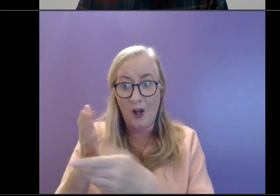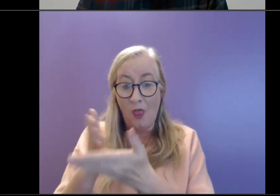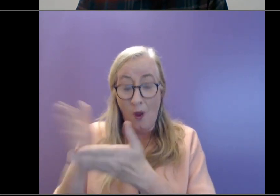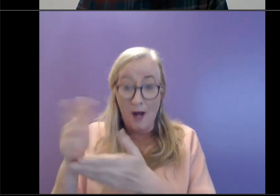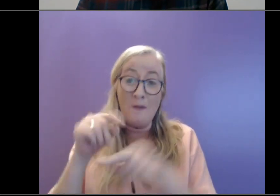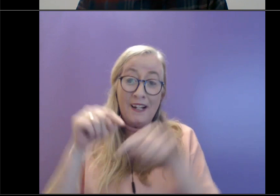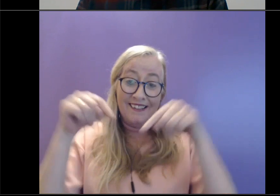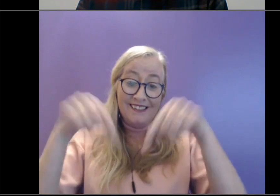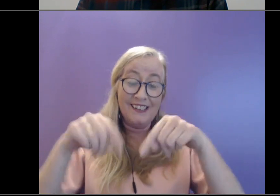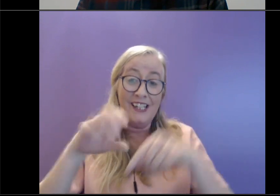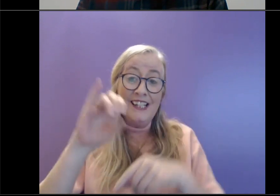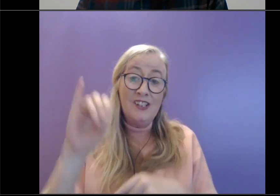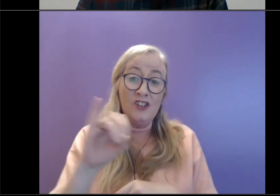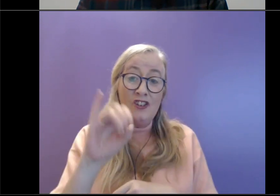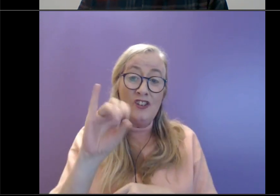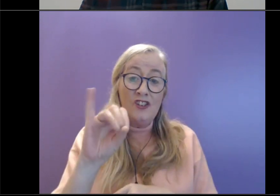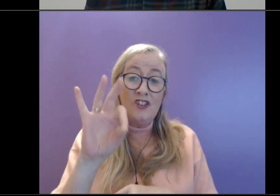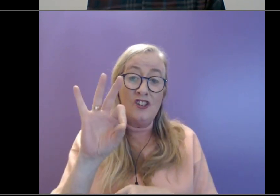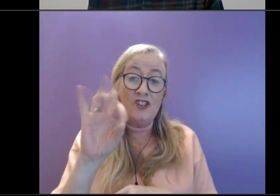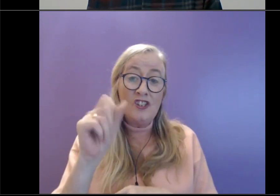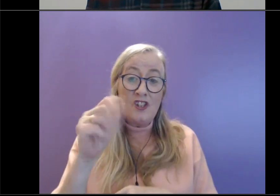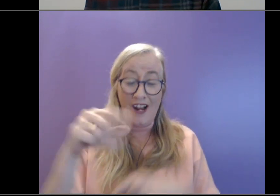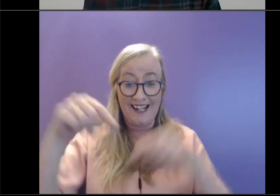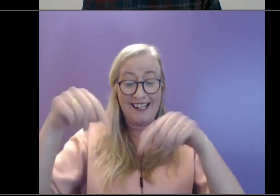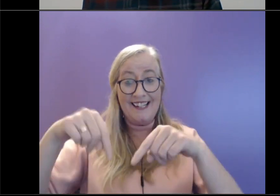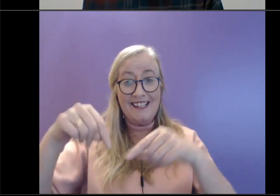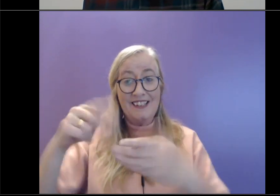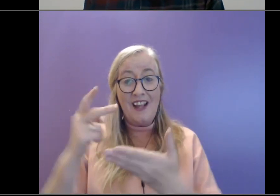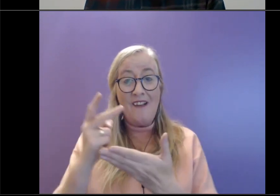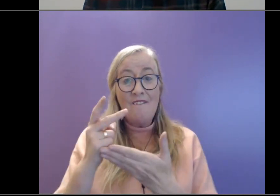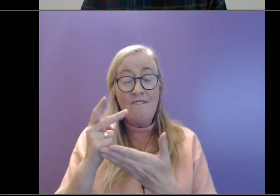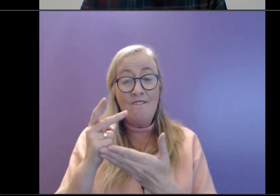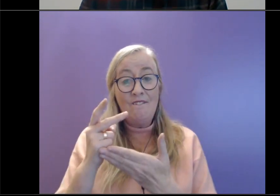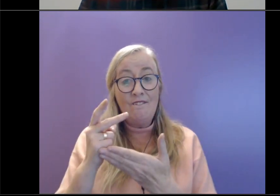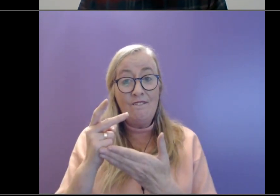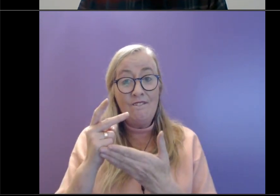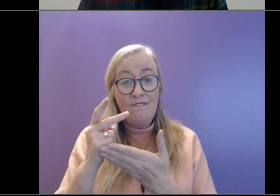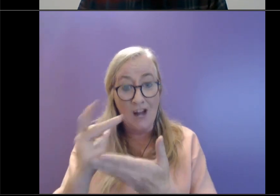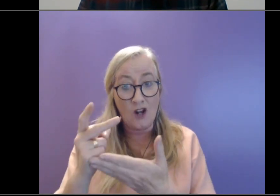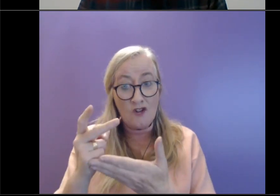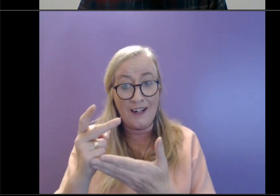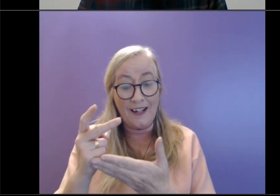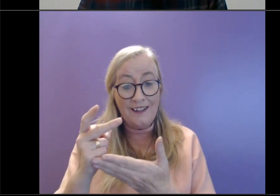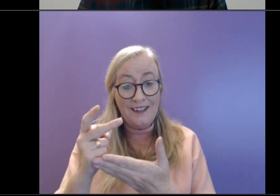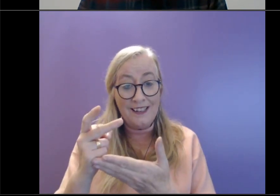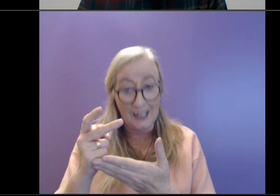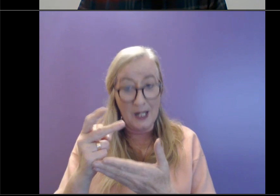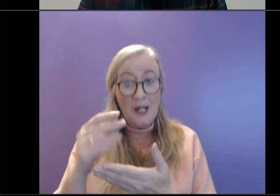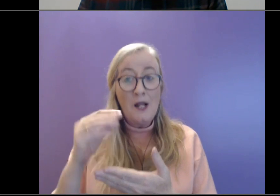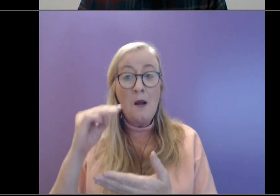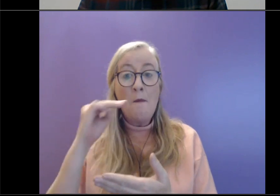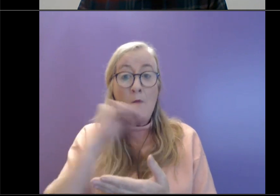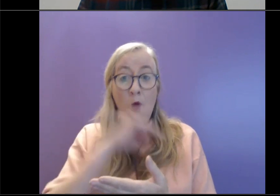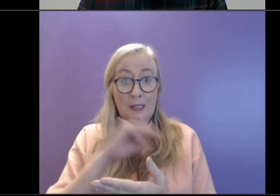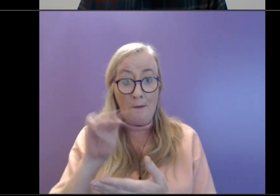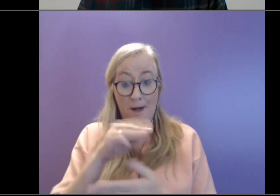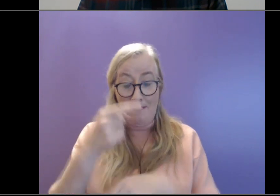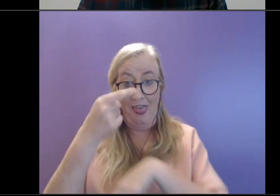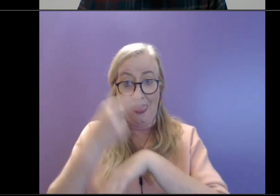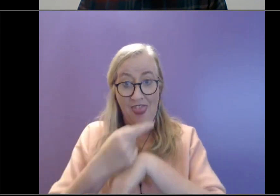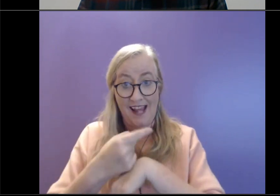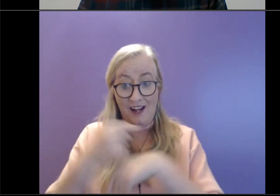it's voluntary and that feels really important to us that people are there and ready to engage with the help